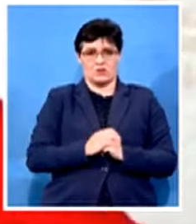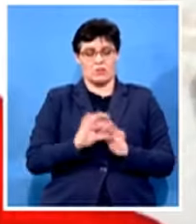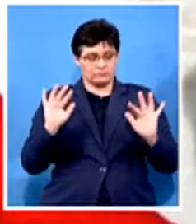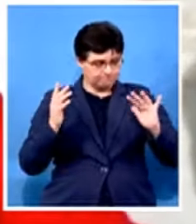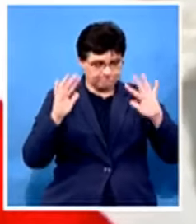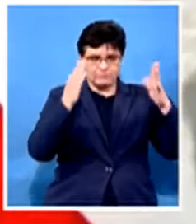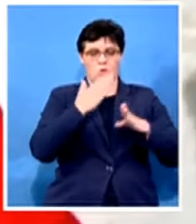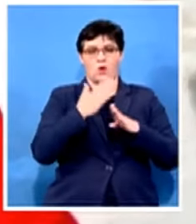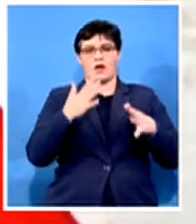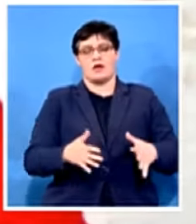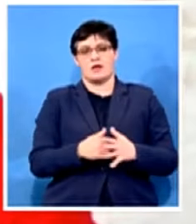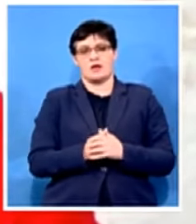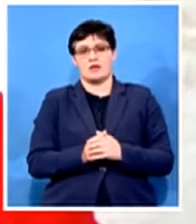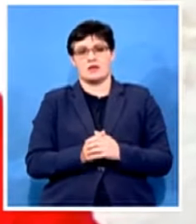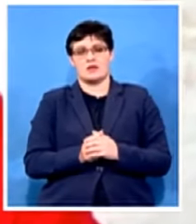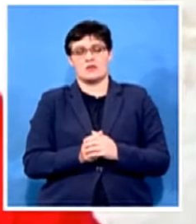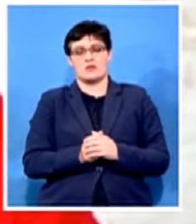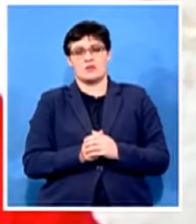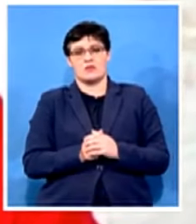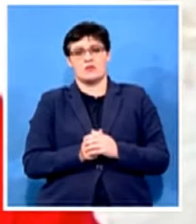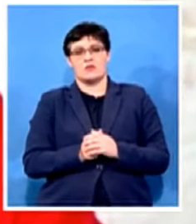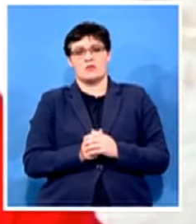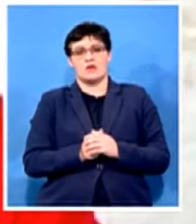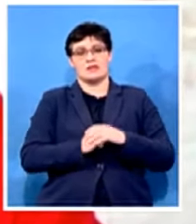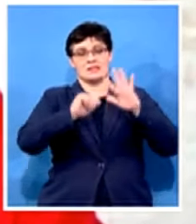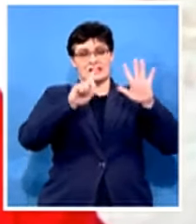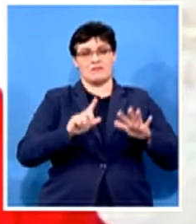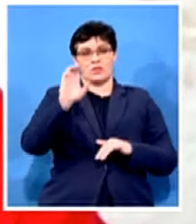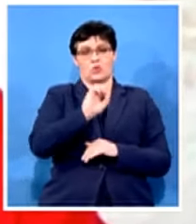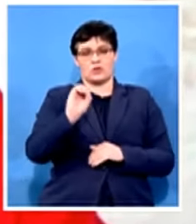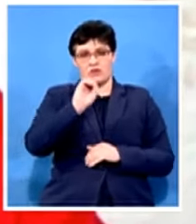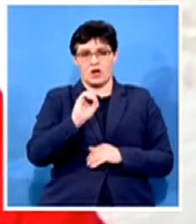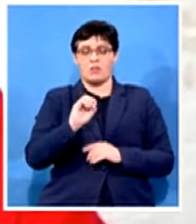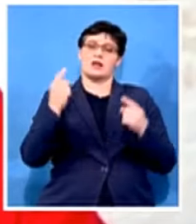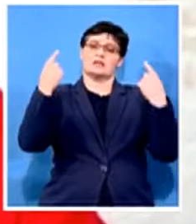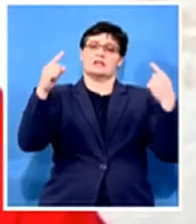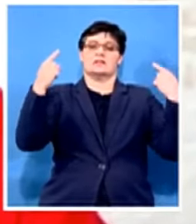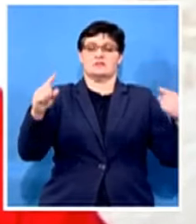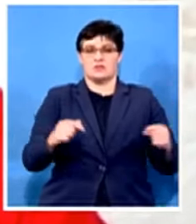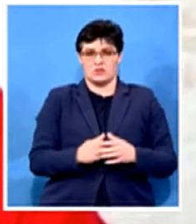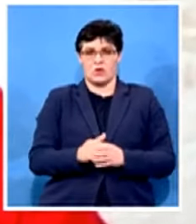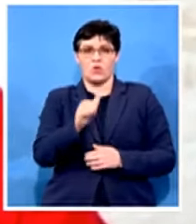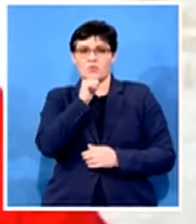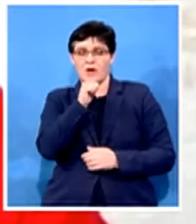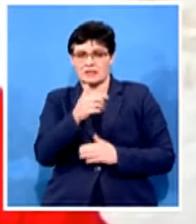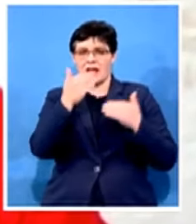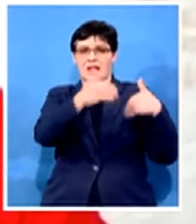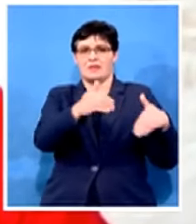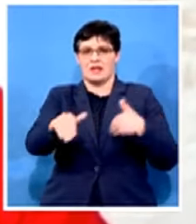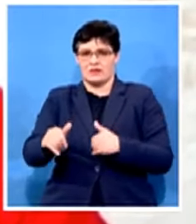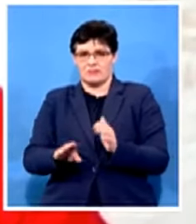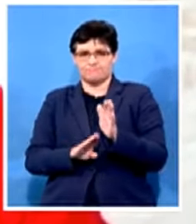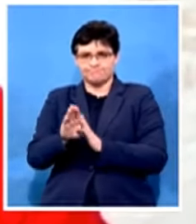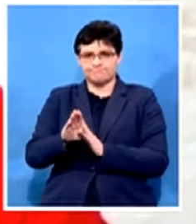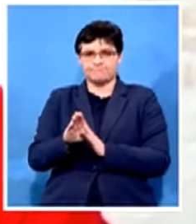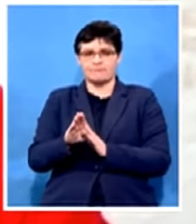the 7th of october a resounding success despite the limitations imposed by the national state of disaster currently